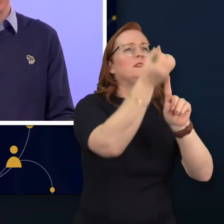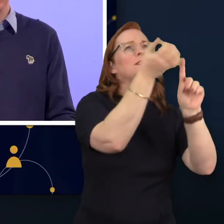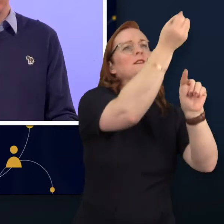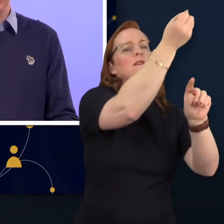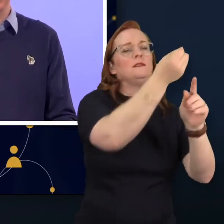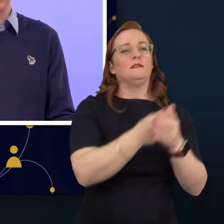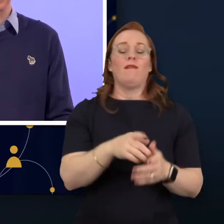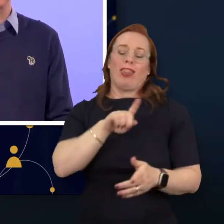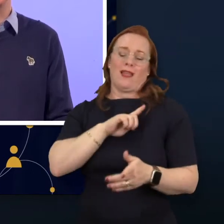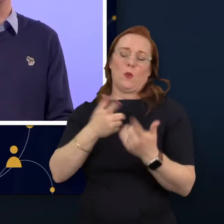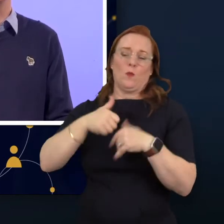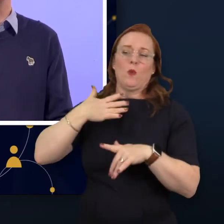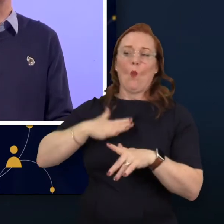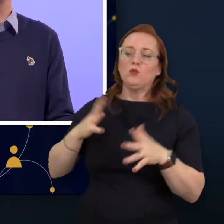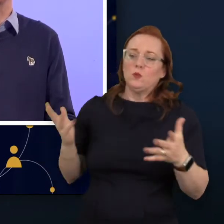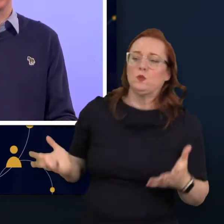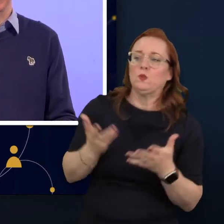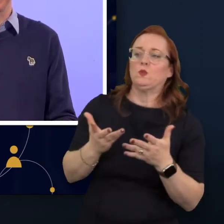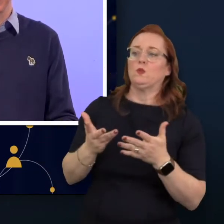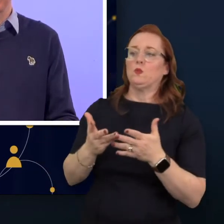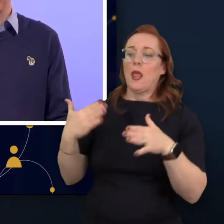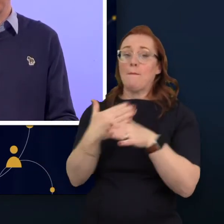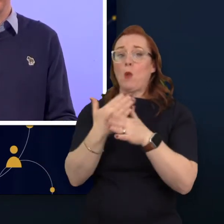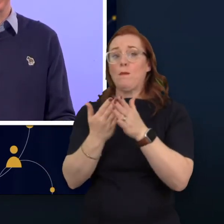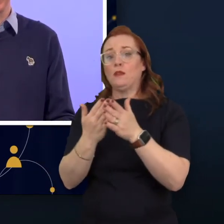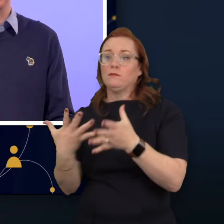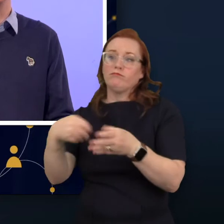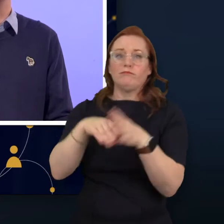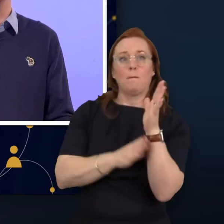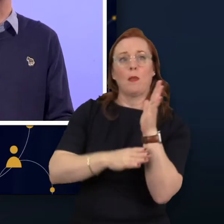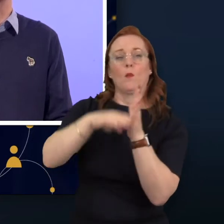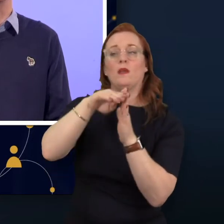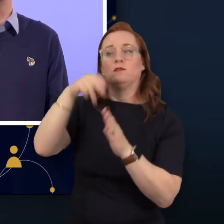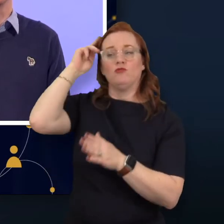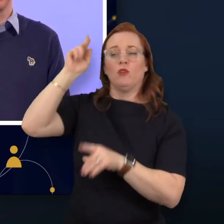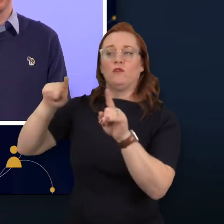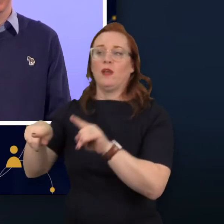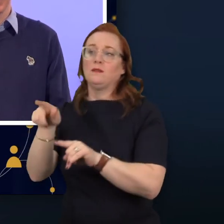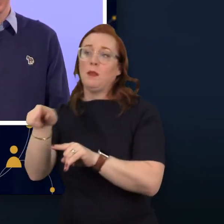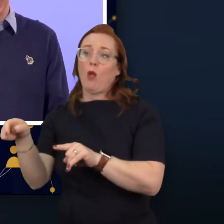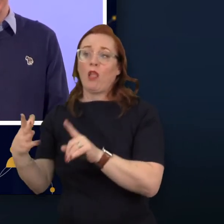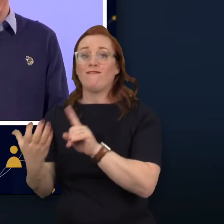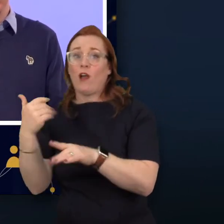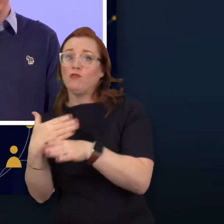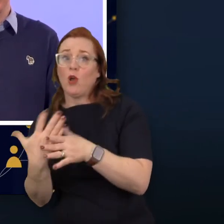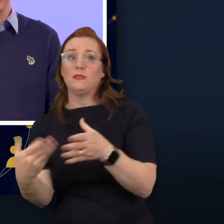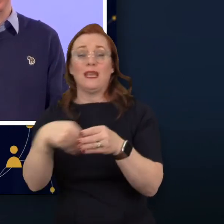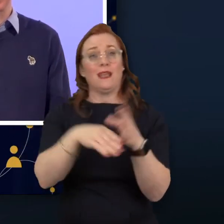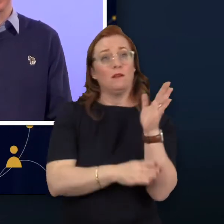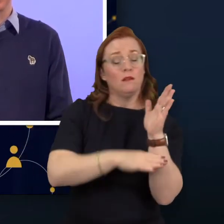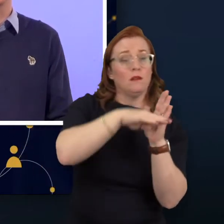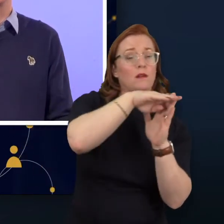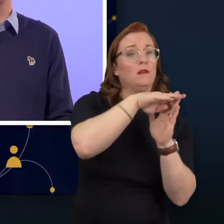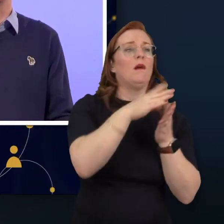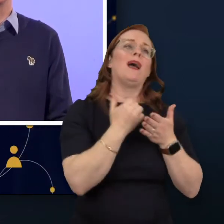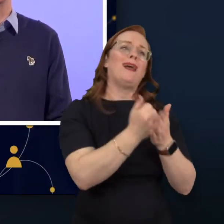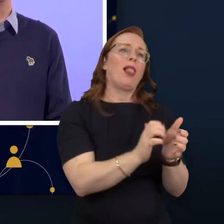Hence, we want to facilitate employment pathways for neurodiverse people into the industry and enable companies